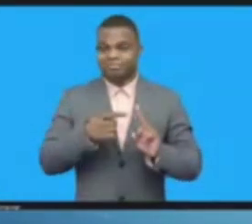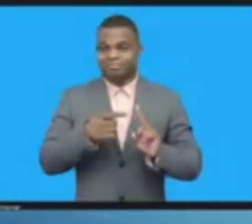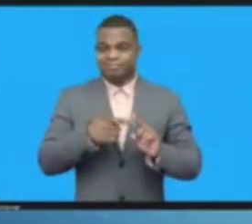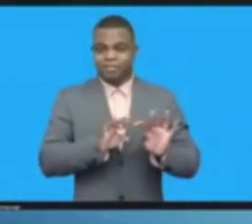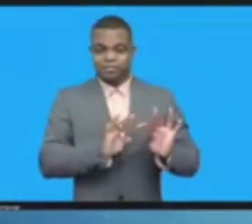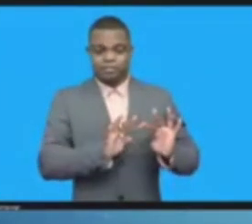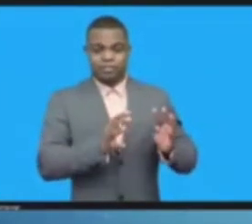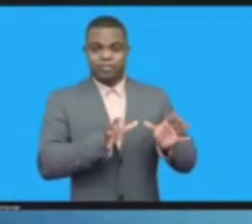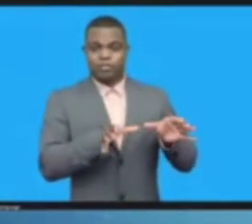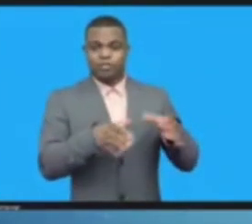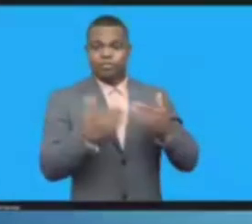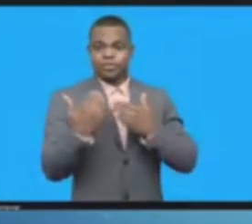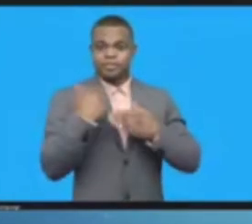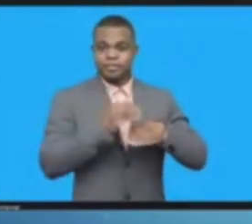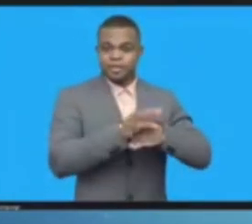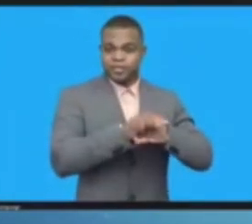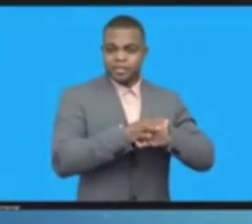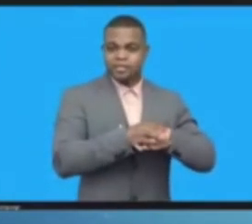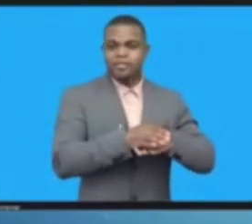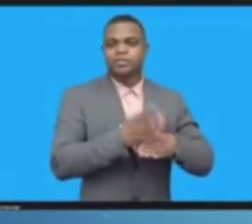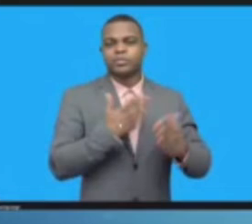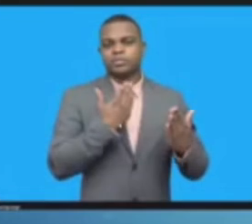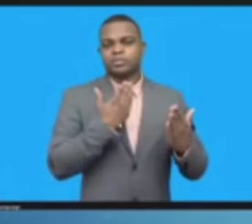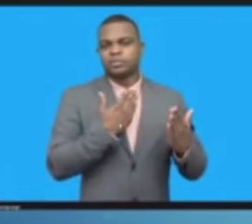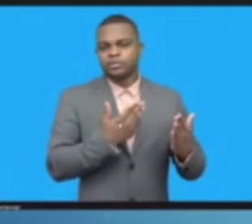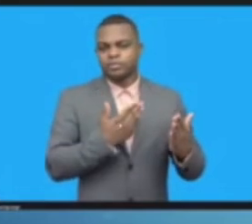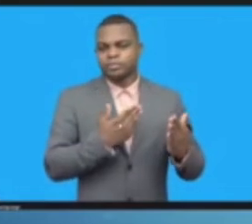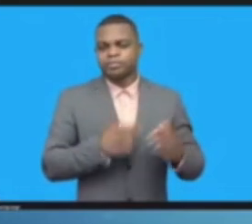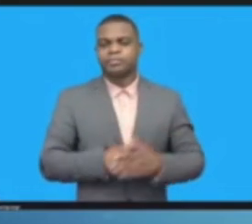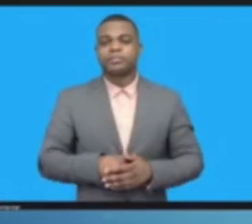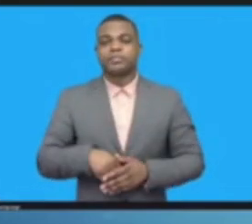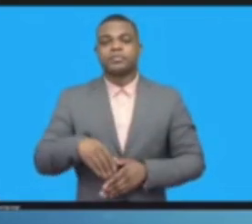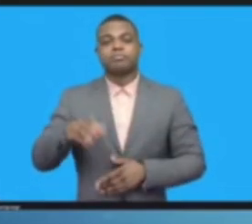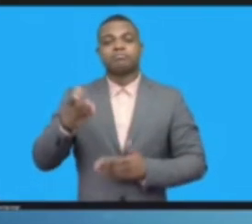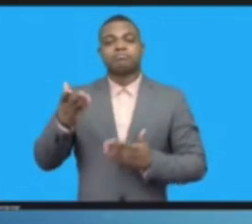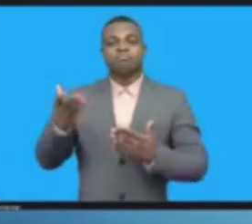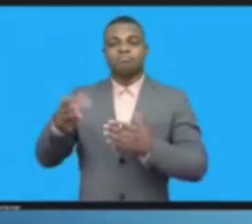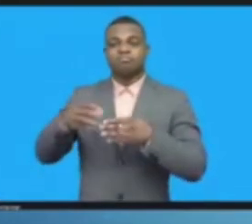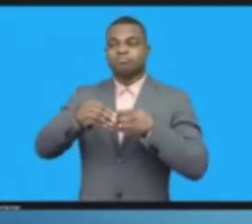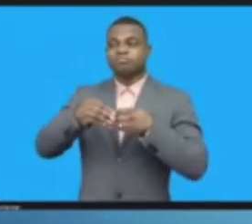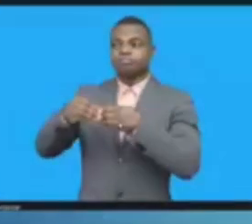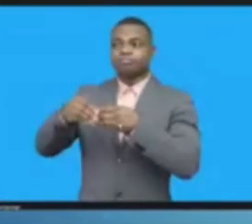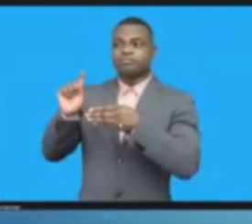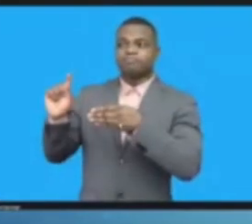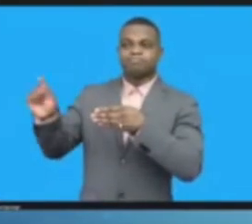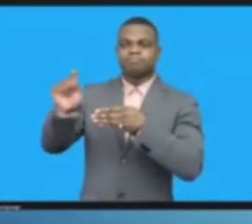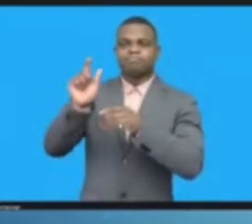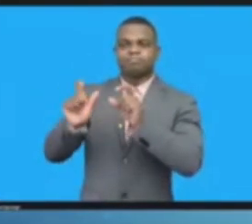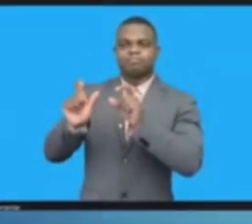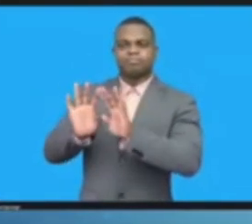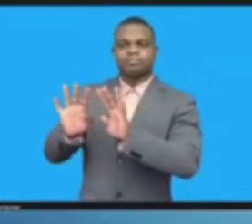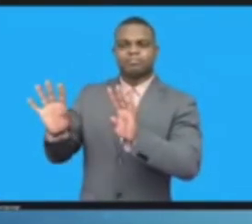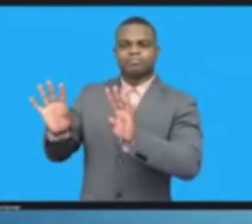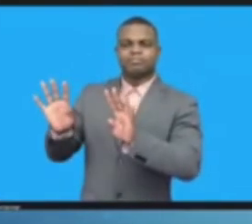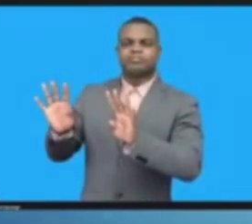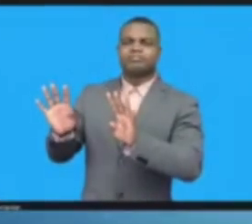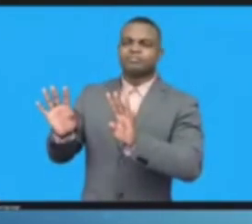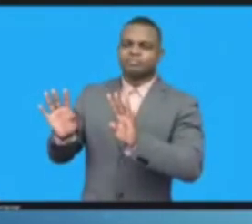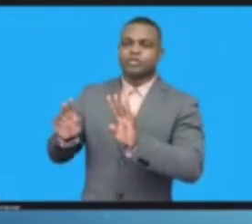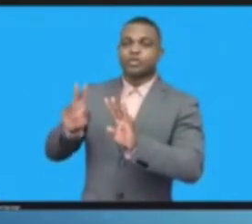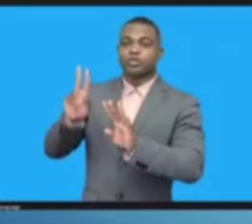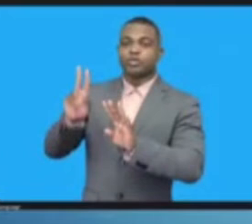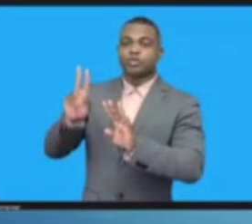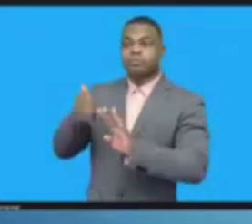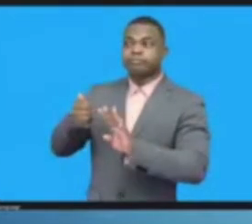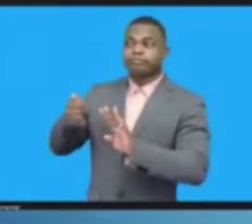productively with the MAG, the participants of the annual IGF, and with the participants of national